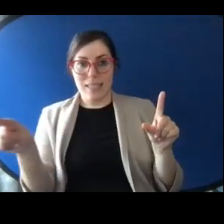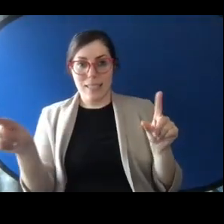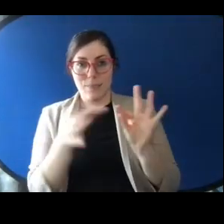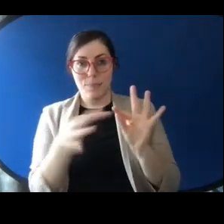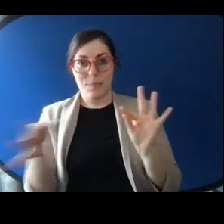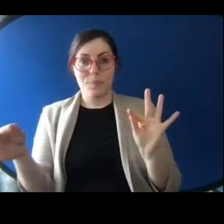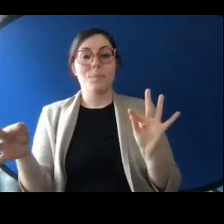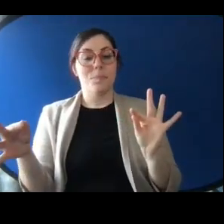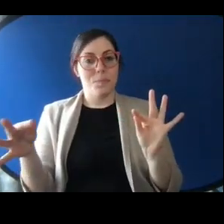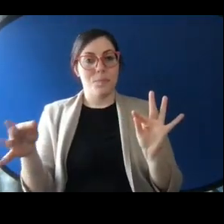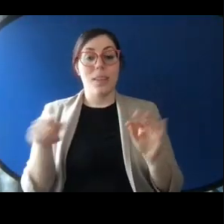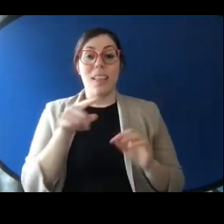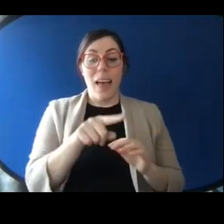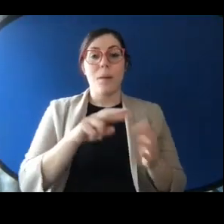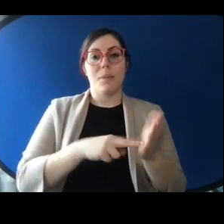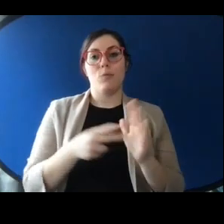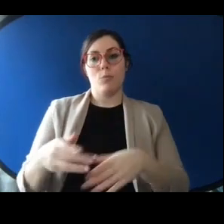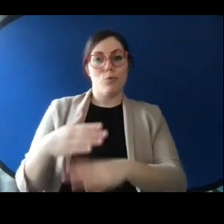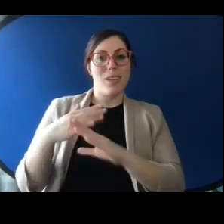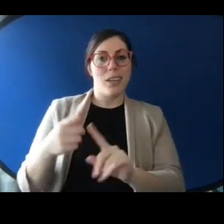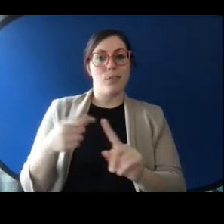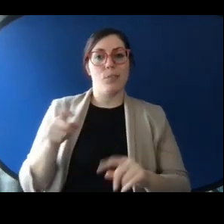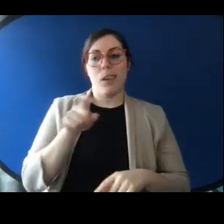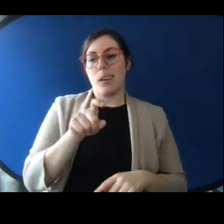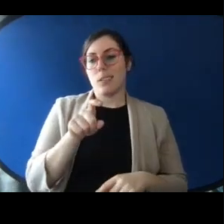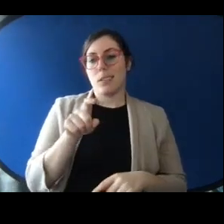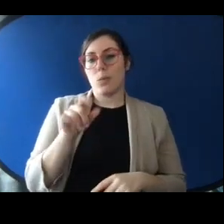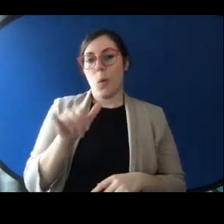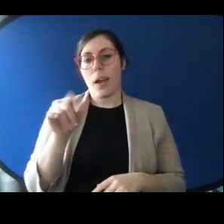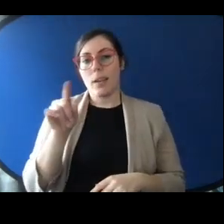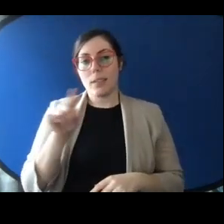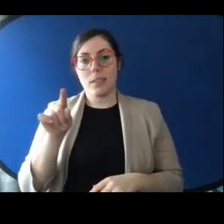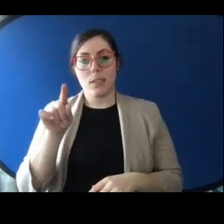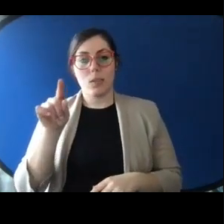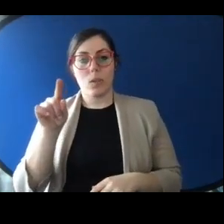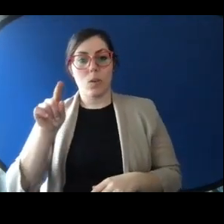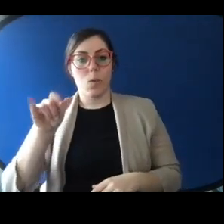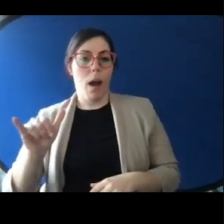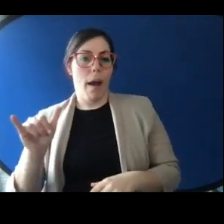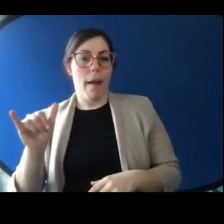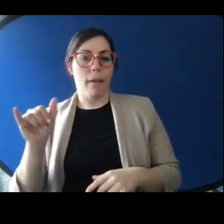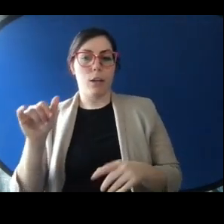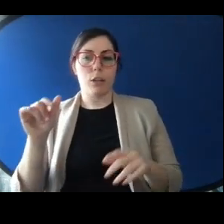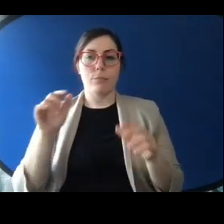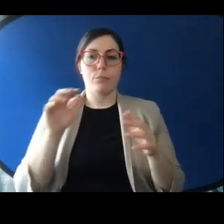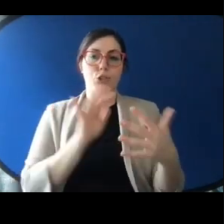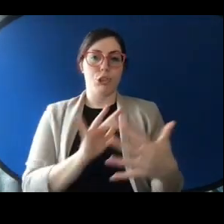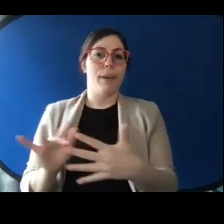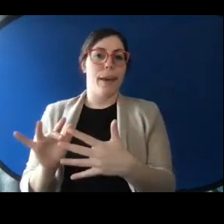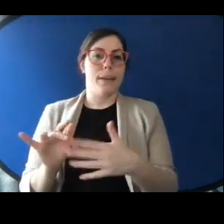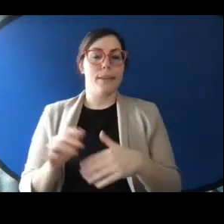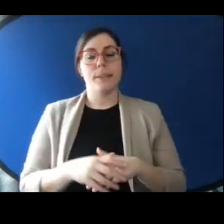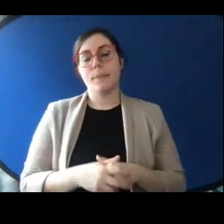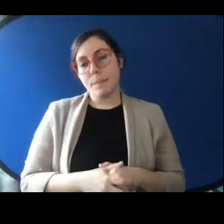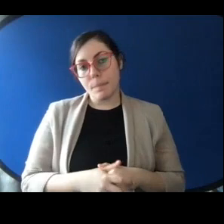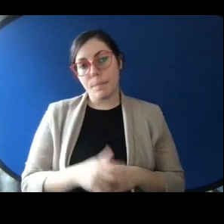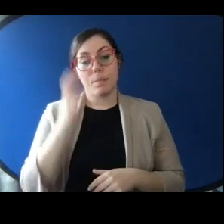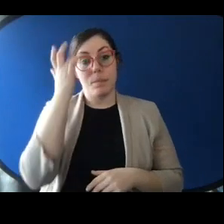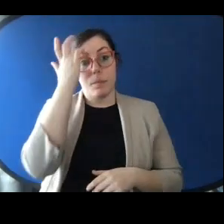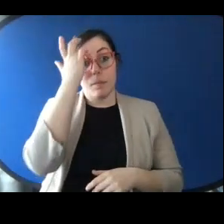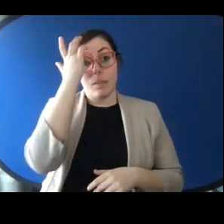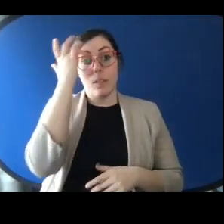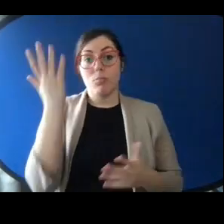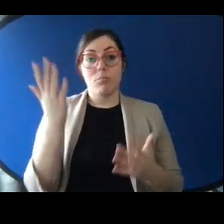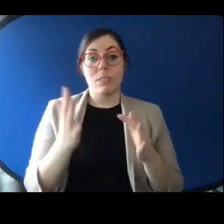bathymetry from XYZY surveys is usable for your products or not based on that little license entry. So we're trying to make it that